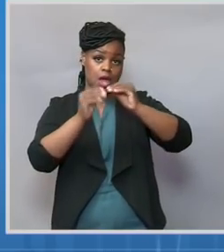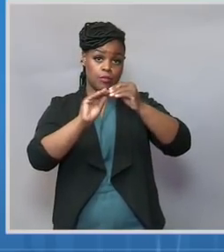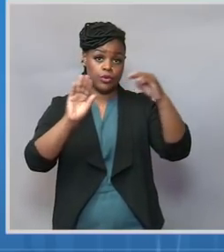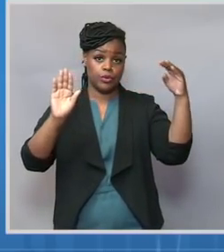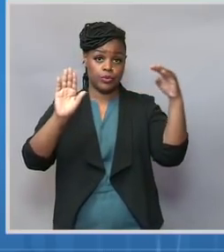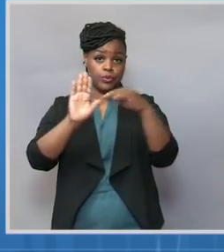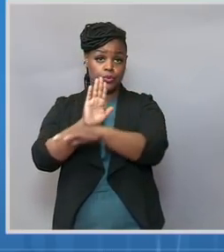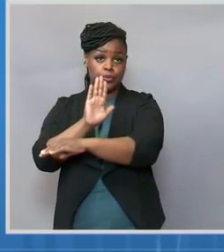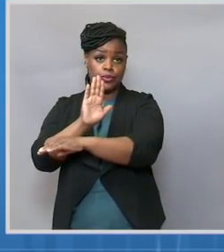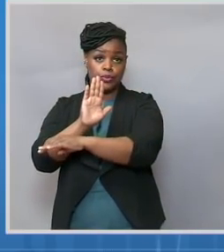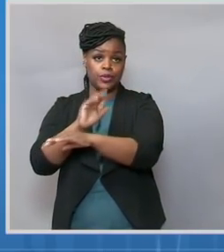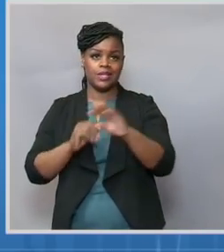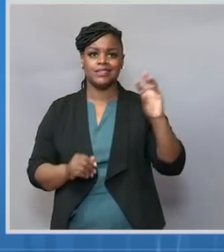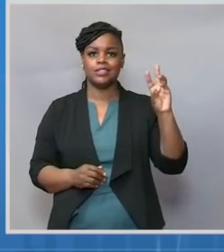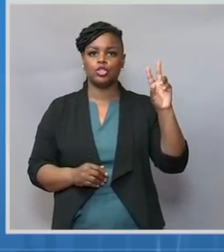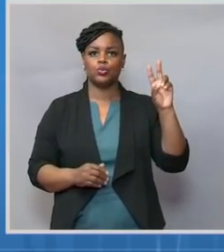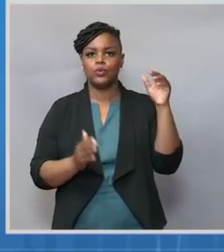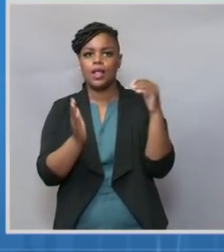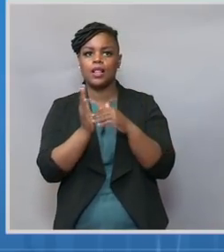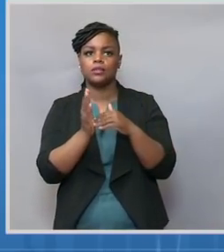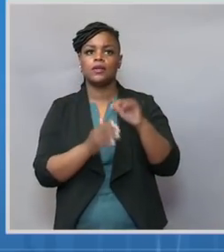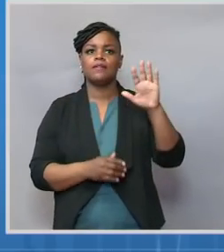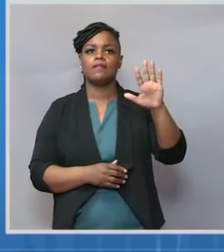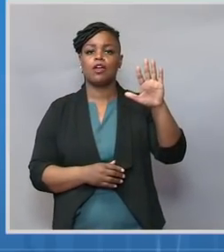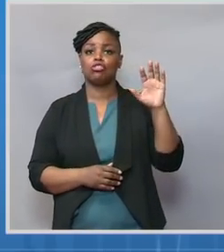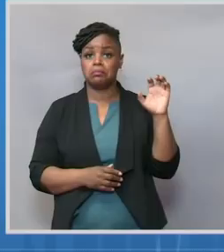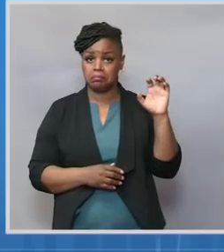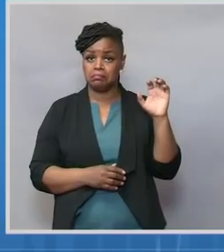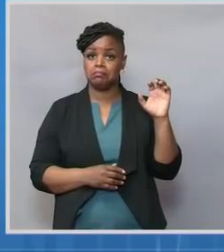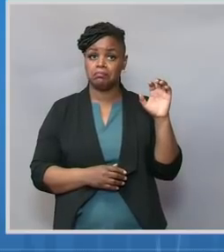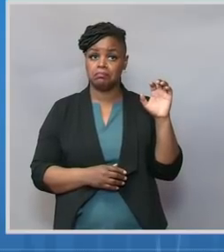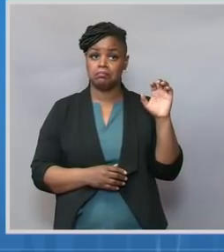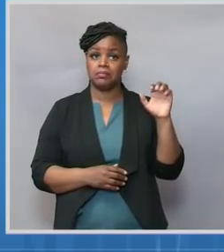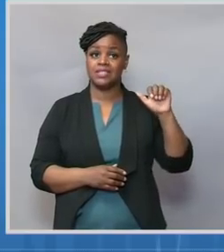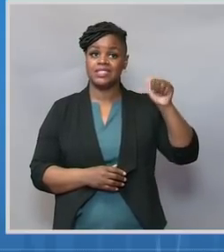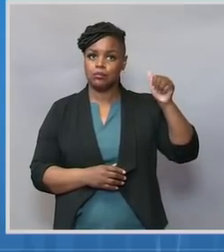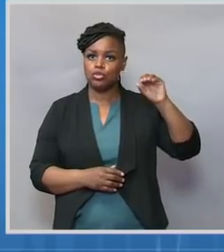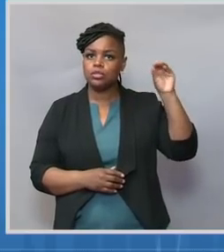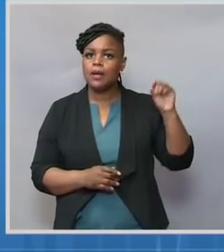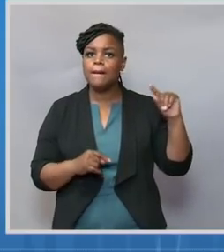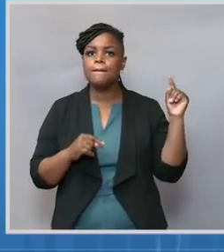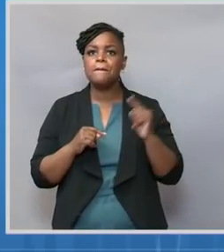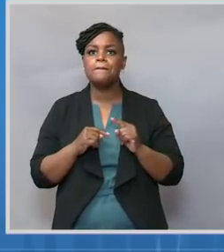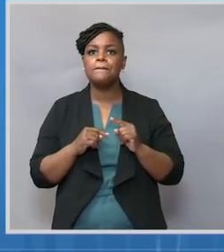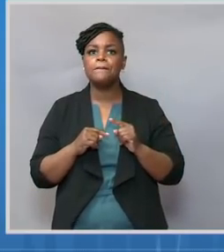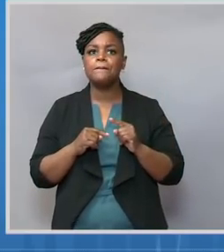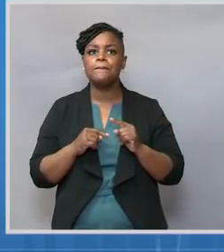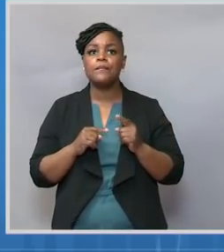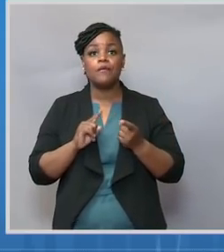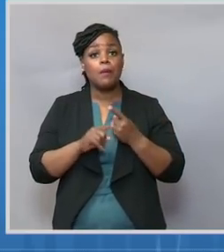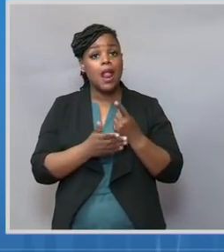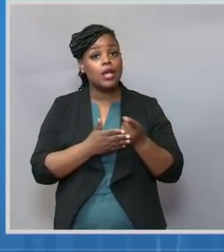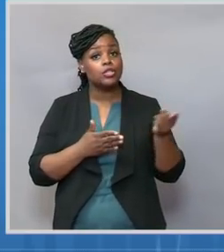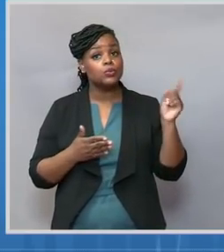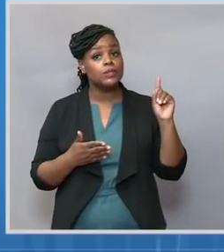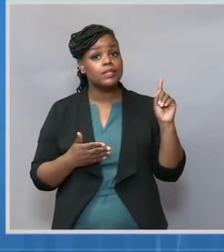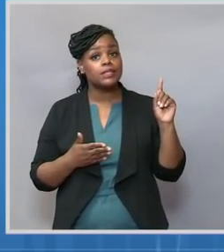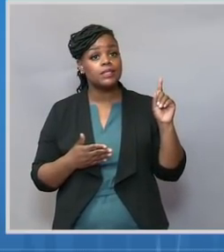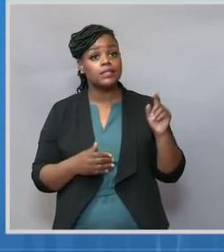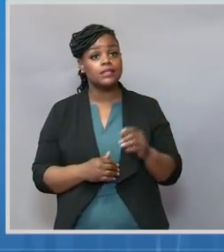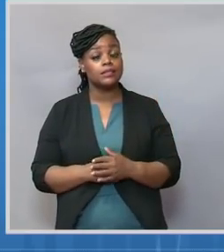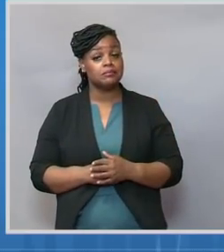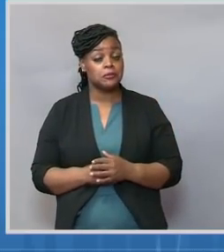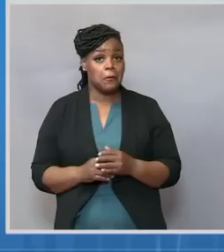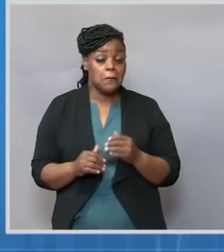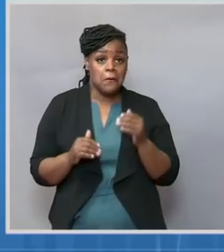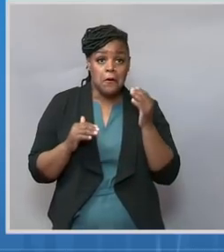per day. This is a 10 percent drop in average cases from the prior week and a hopeful trend. The